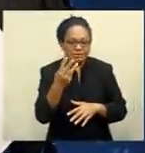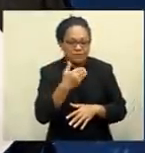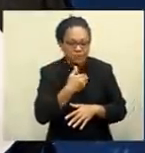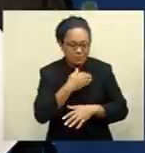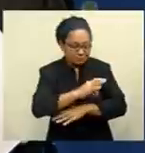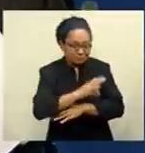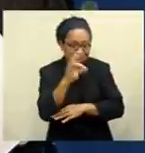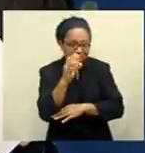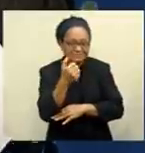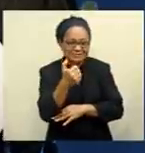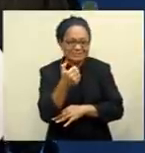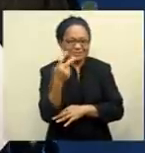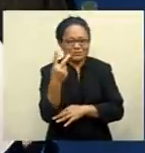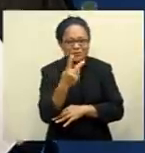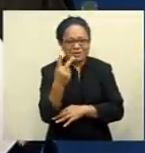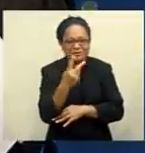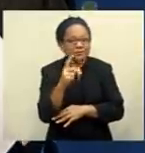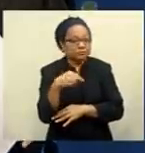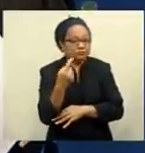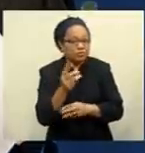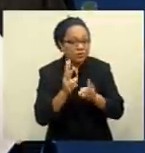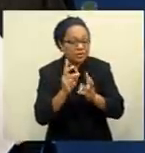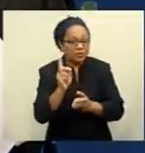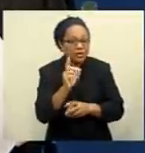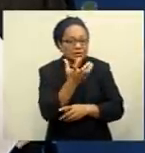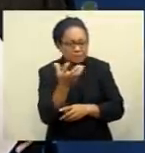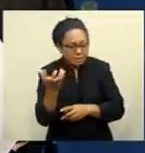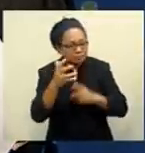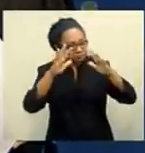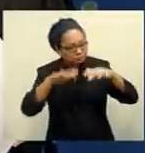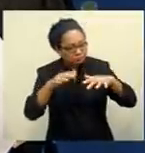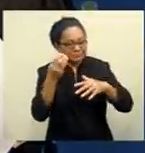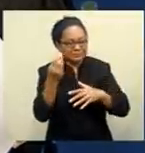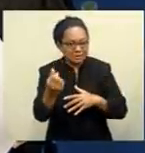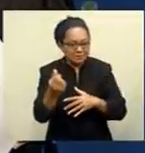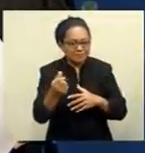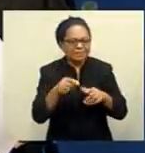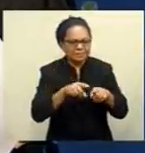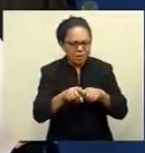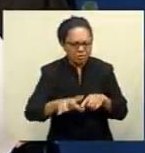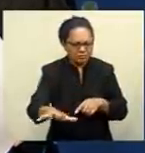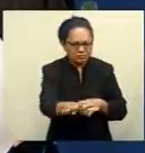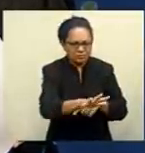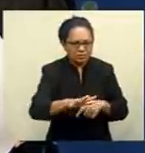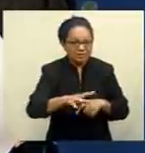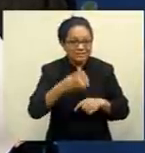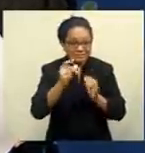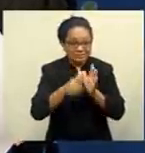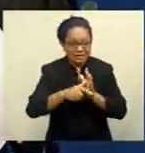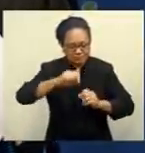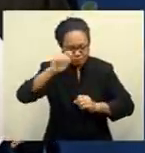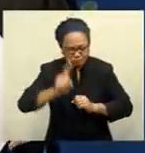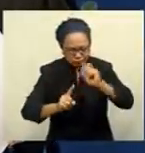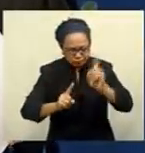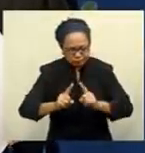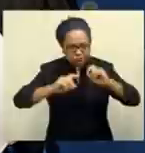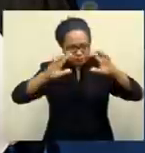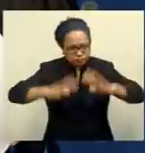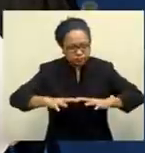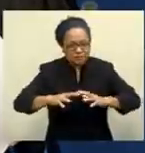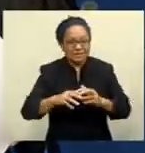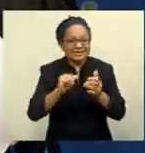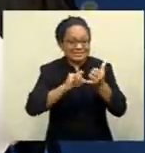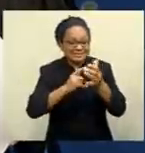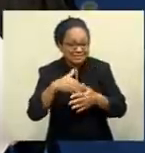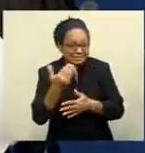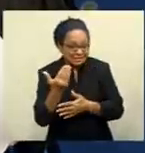is at 6.12. For tomorrow, cloudy with some showers over the most places with isolated thunderstorms. The outlook for Saturday.